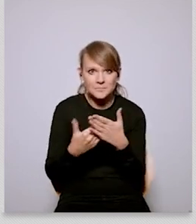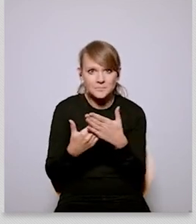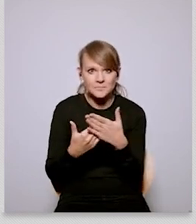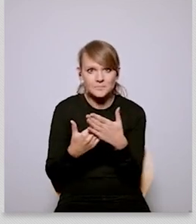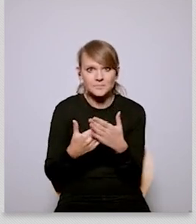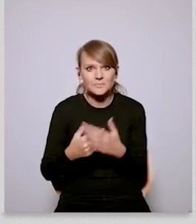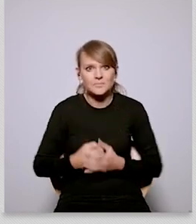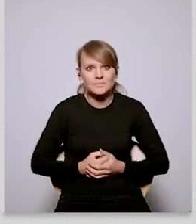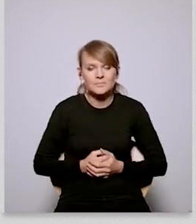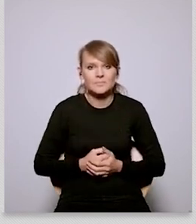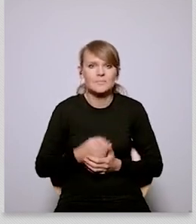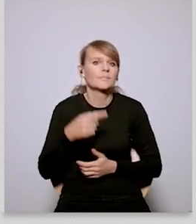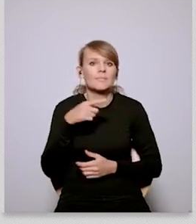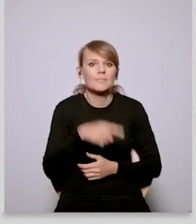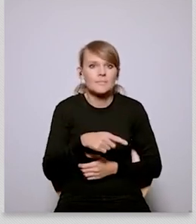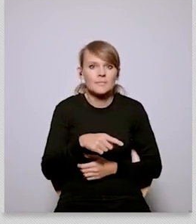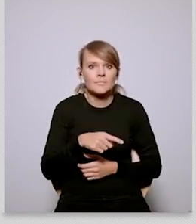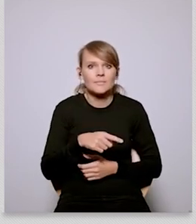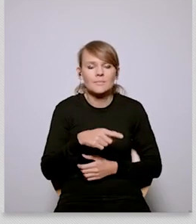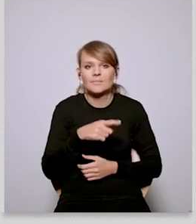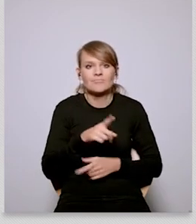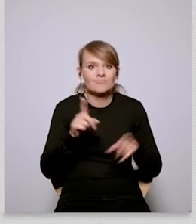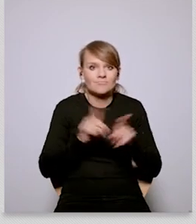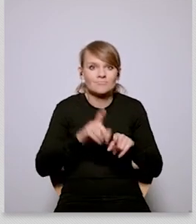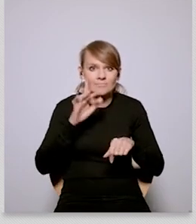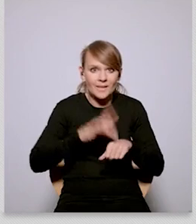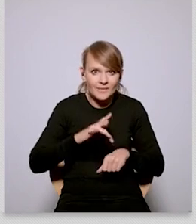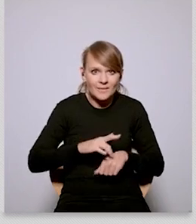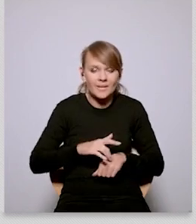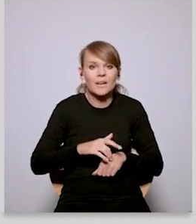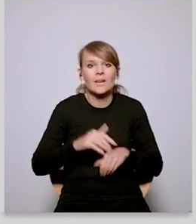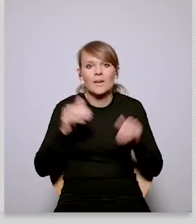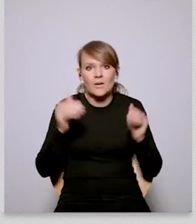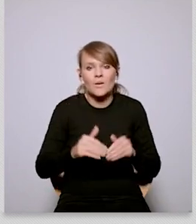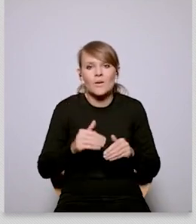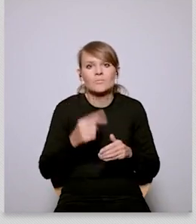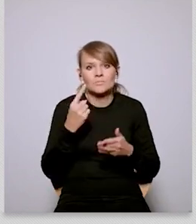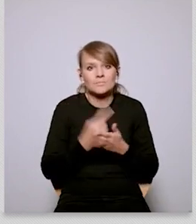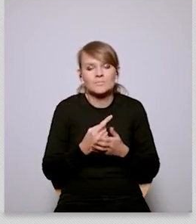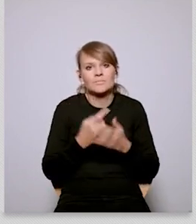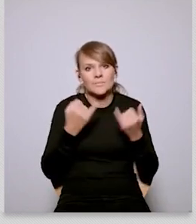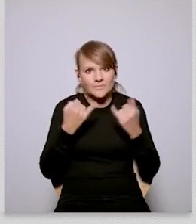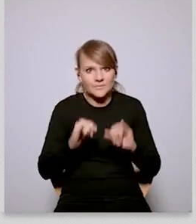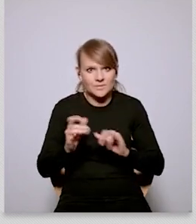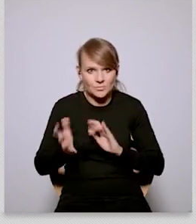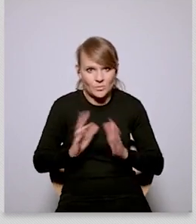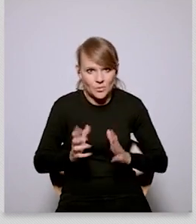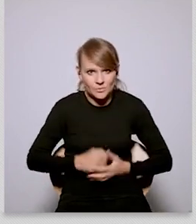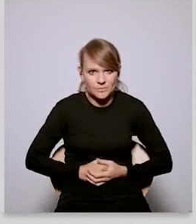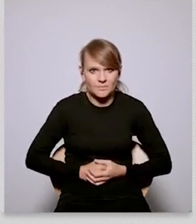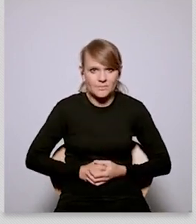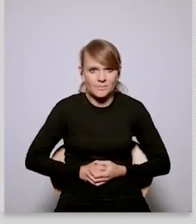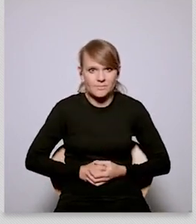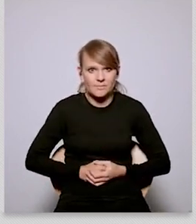measures market-based etc uh or uh you know um other normatives but